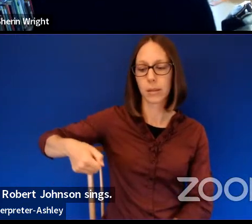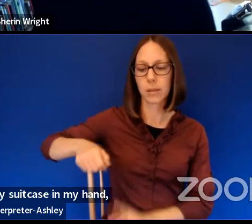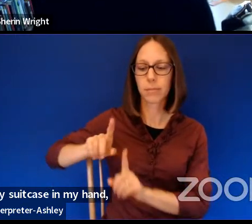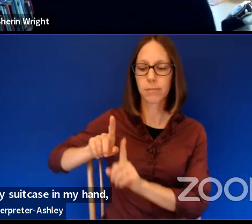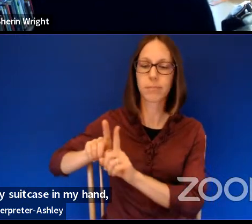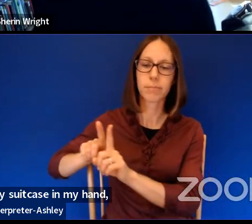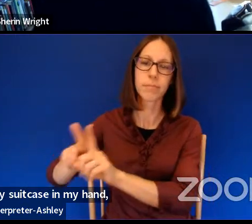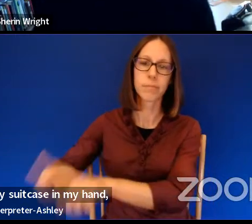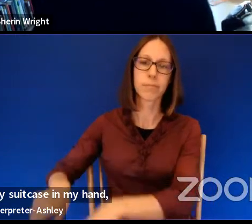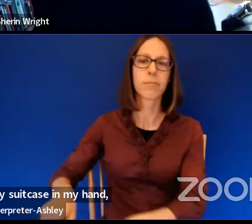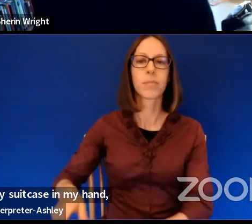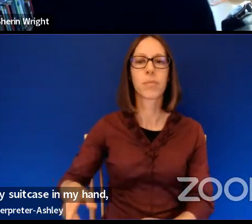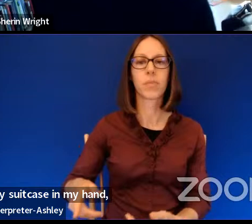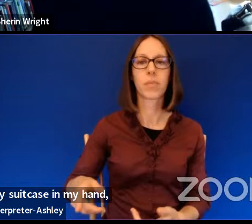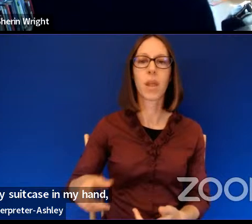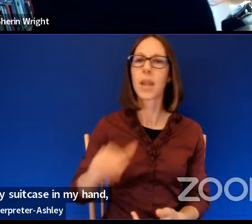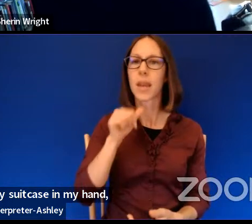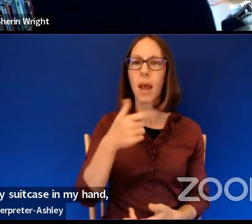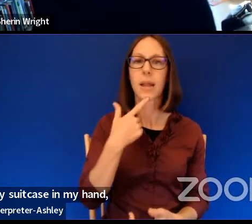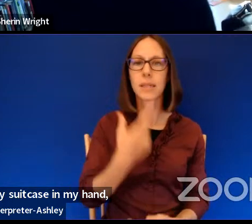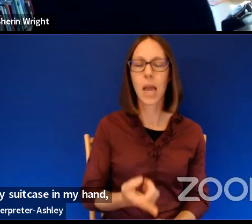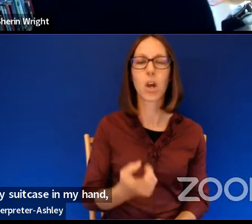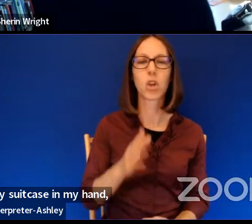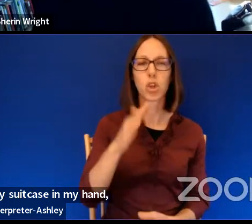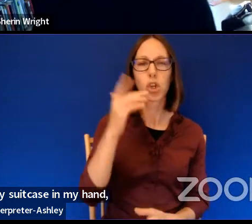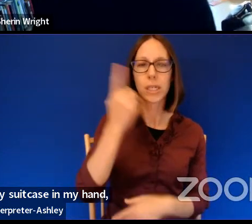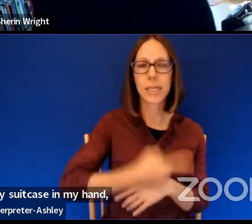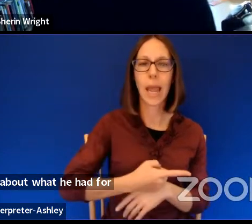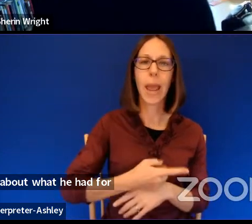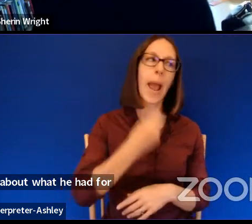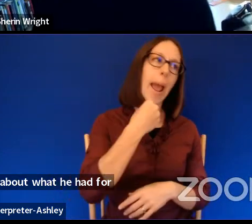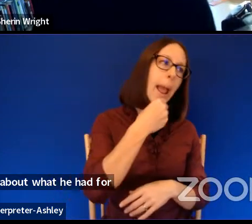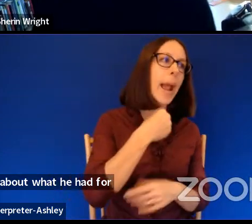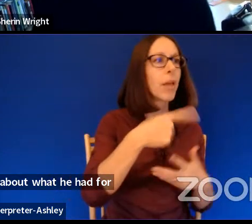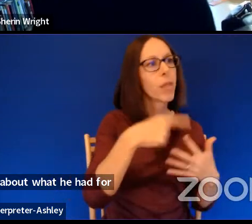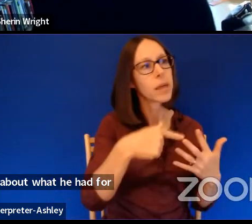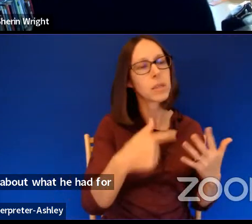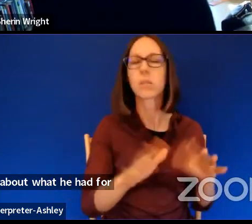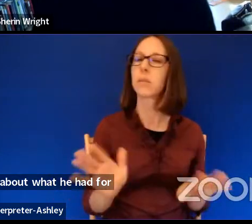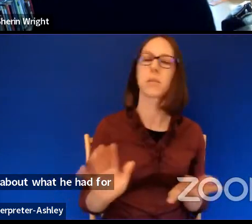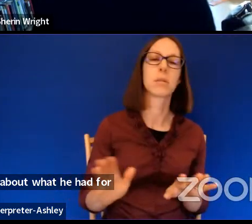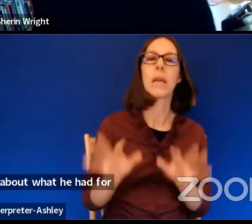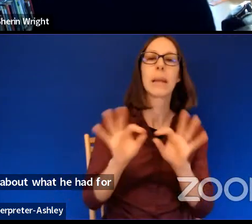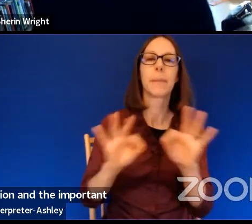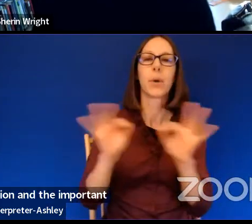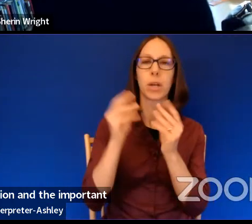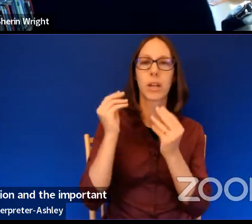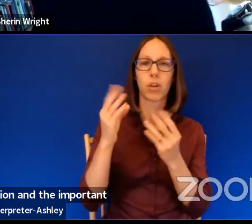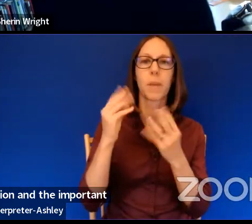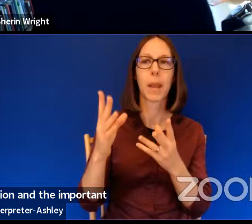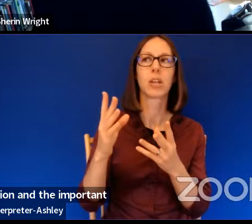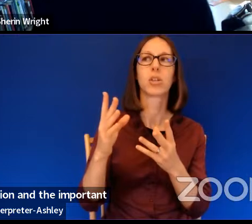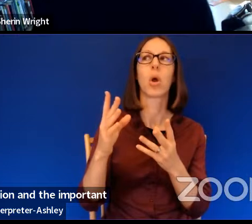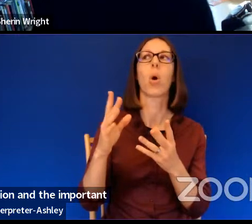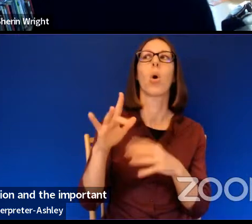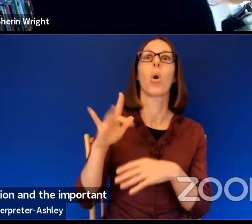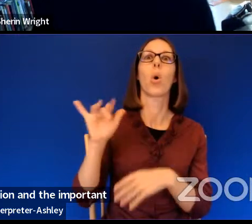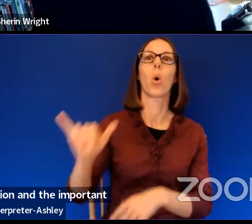he's, he's not talking about what he had for breakfast. He's telling the important information and the important information is ominous and